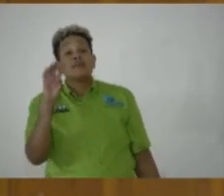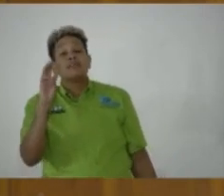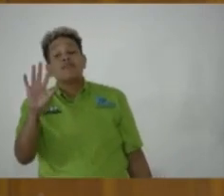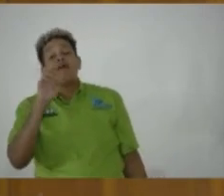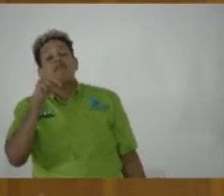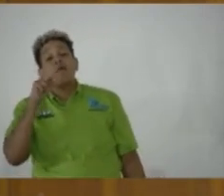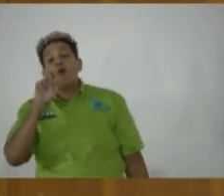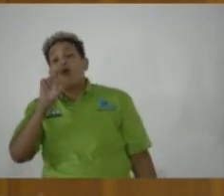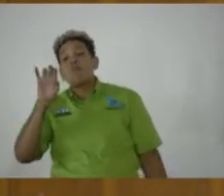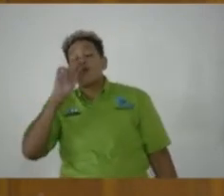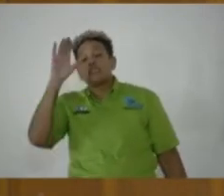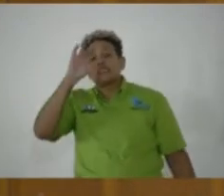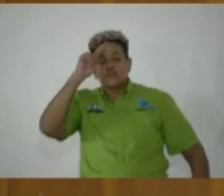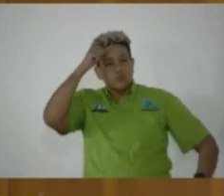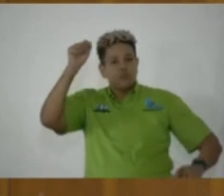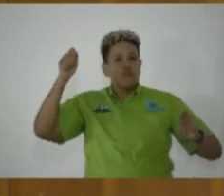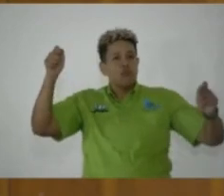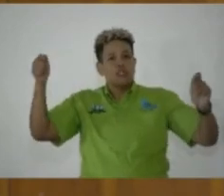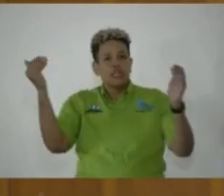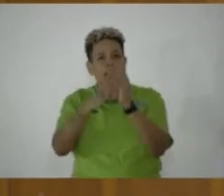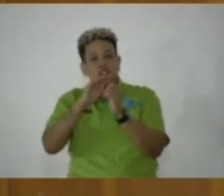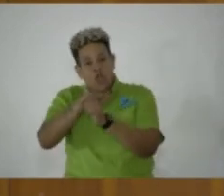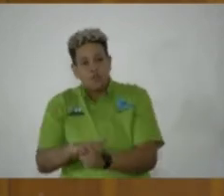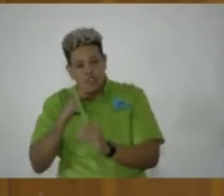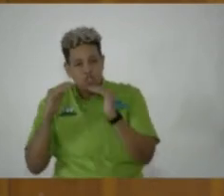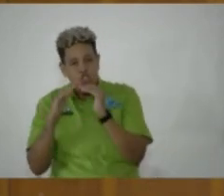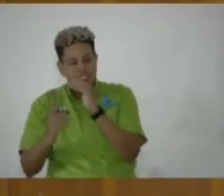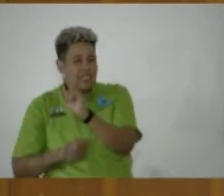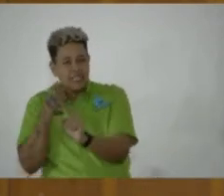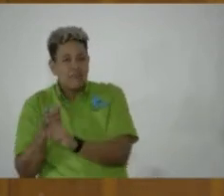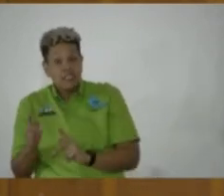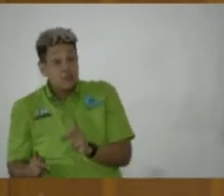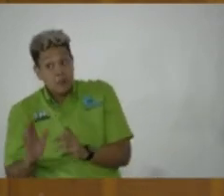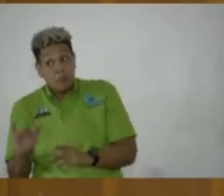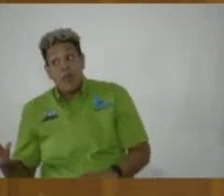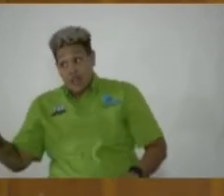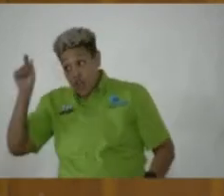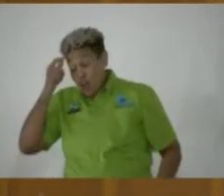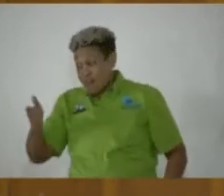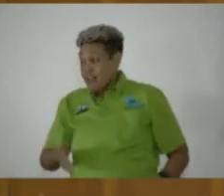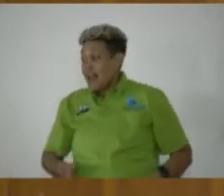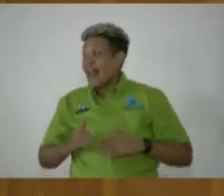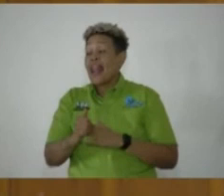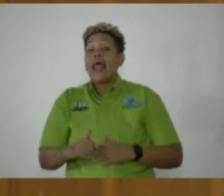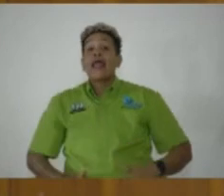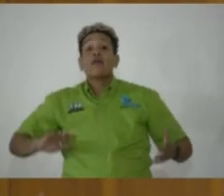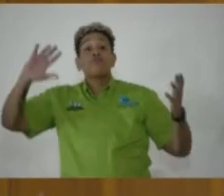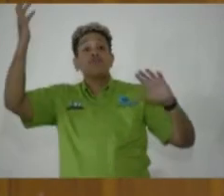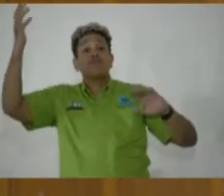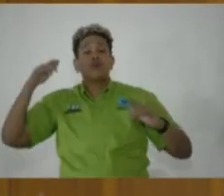Bogle, seeking to protest against oppression and injustice affecting his people by the Canoleon government, led an uprising in St. Thomas.